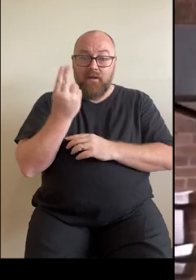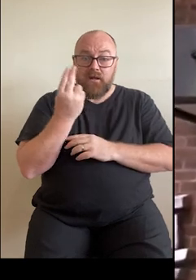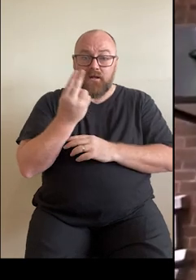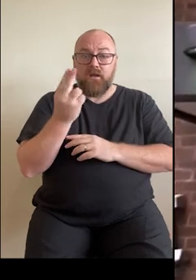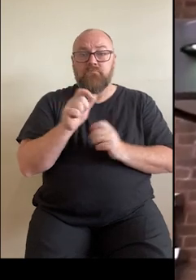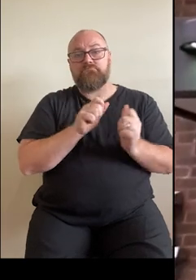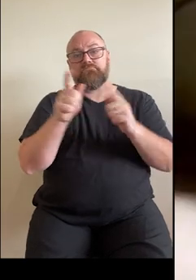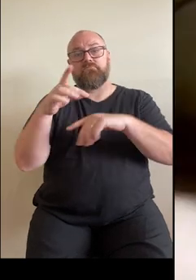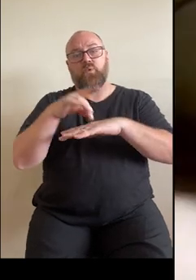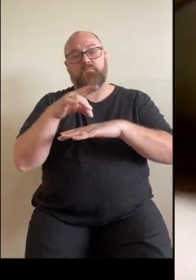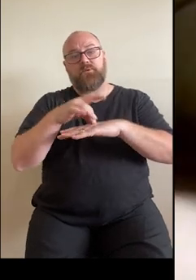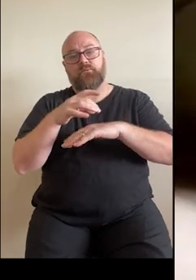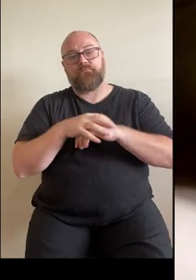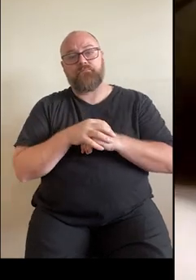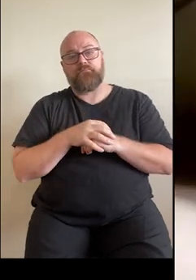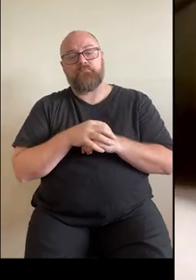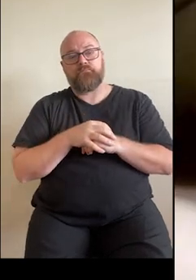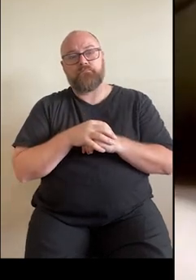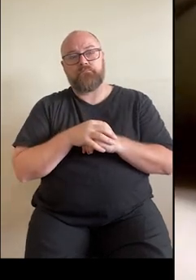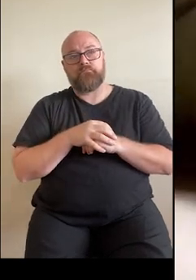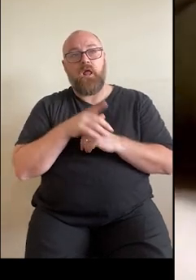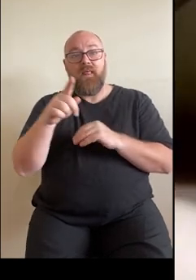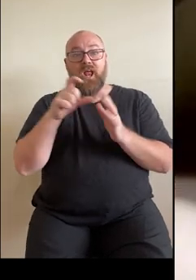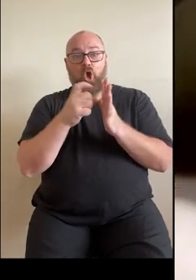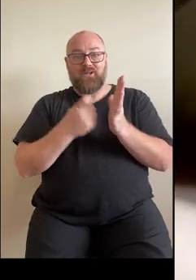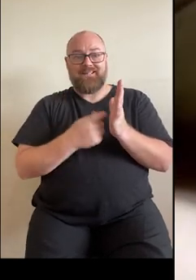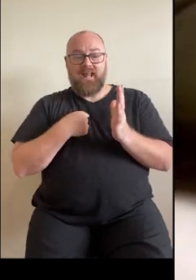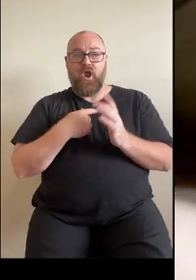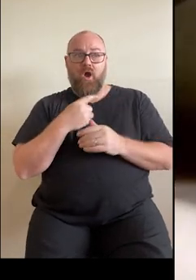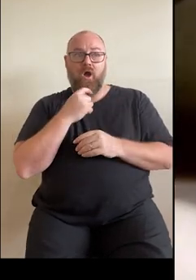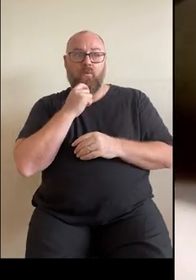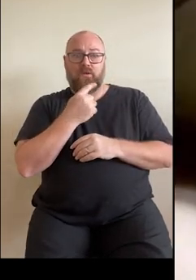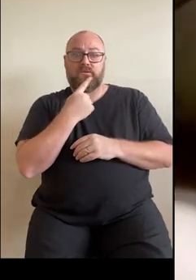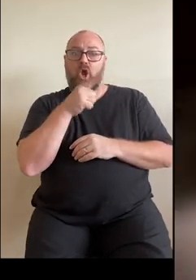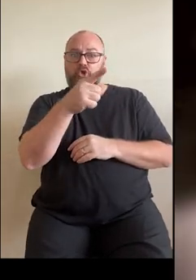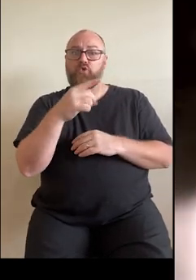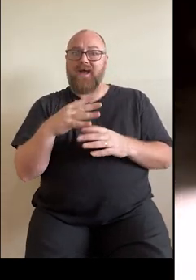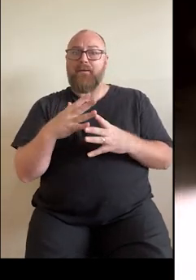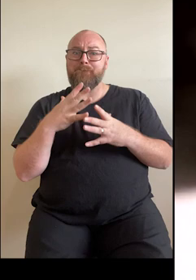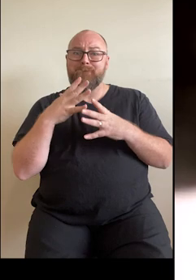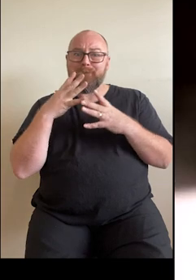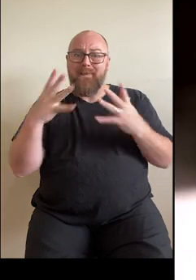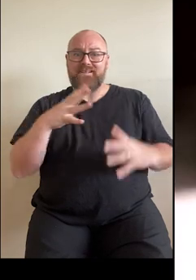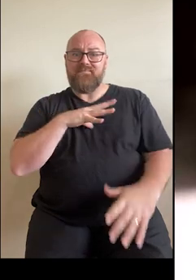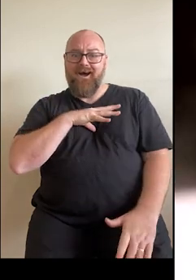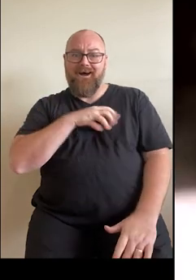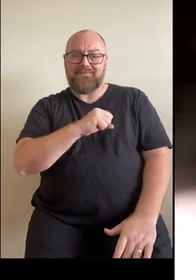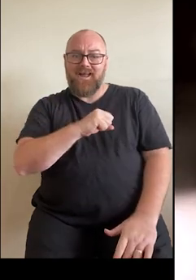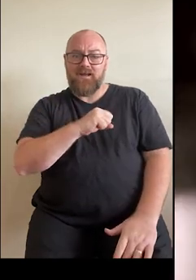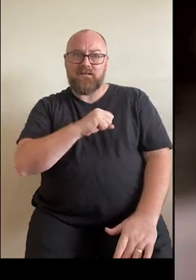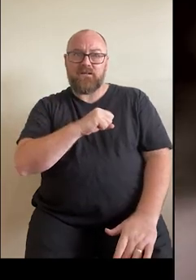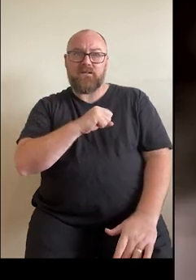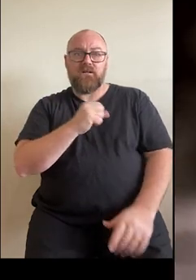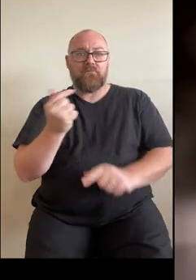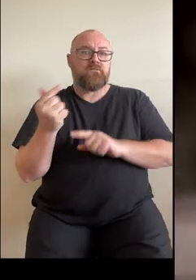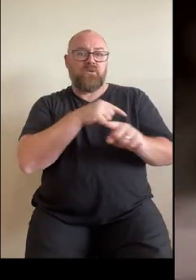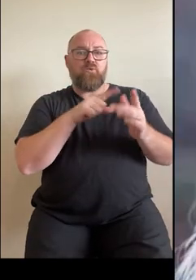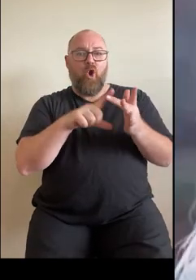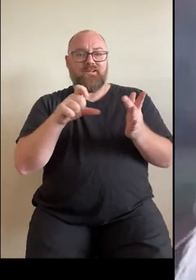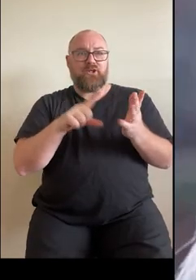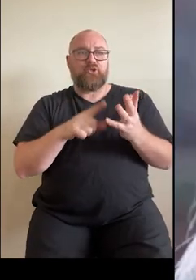my way to the hospital. The doctor said I can't believe I'm about to tell you this. He said you've just had a massive heart attack and we're taking you straight to ICU.